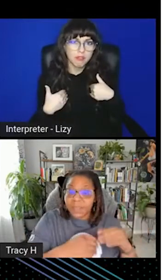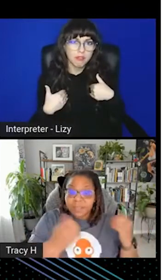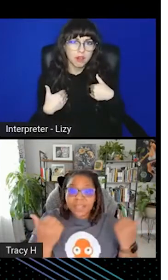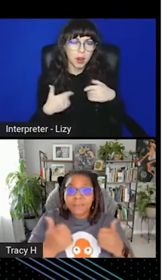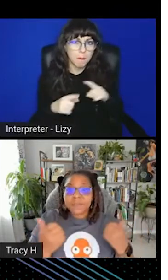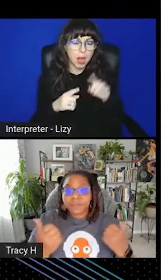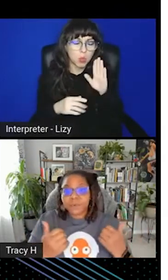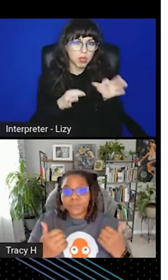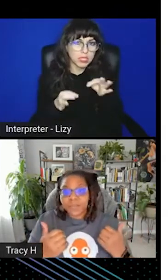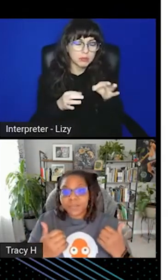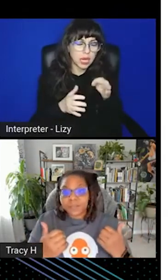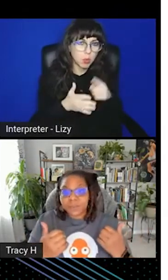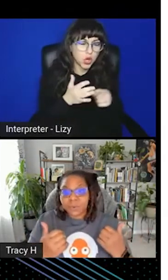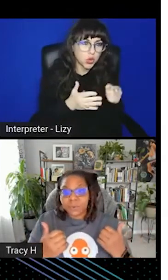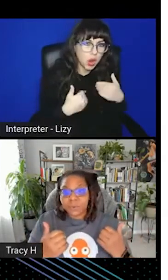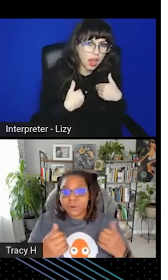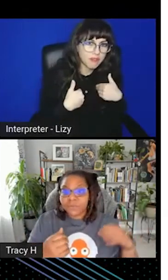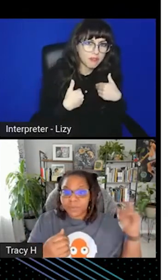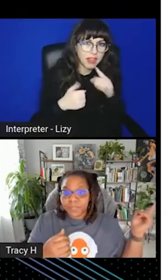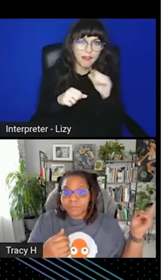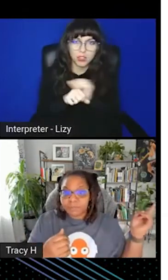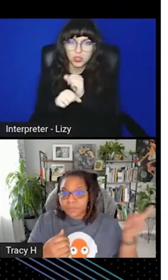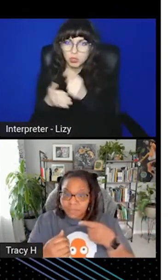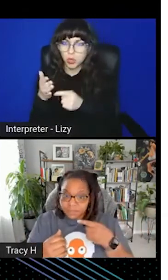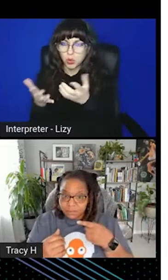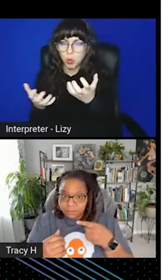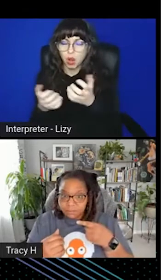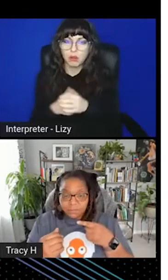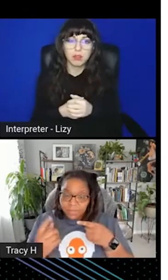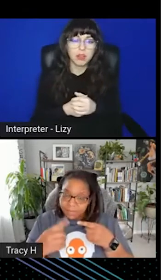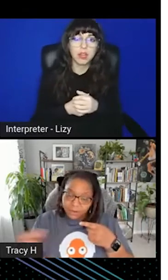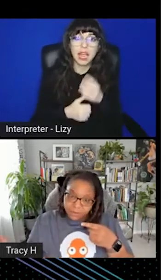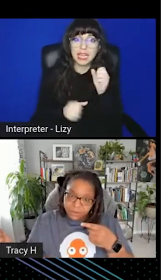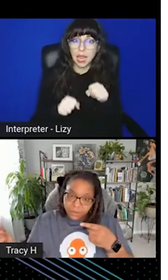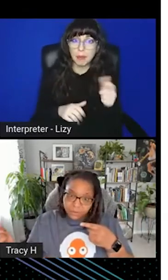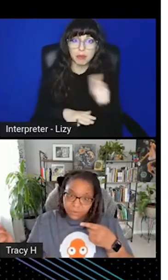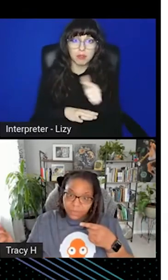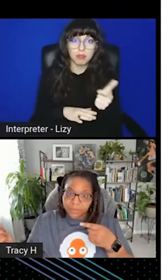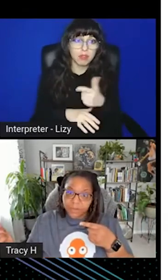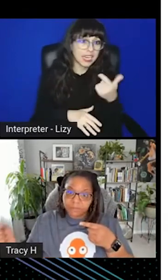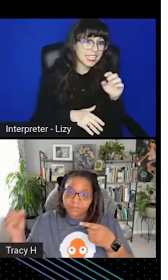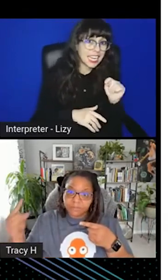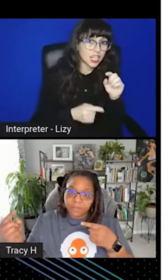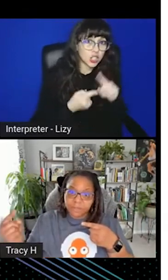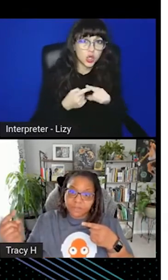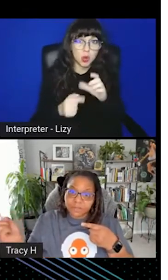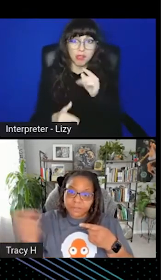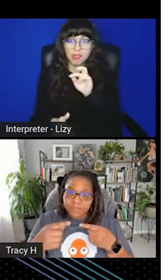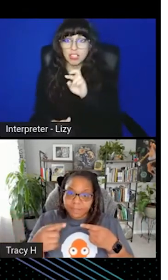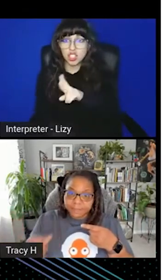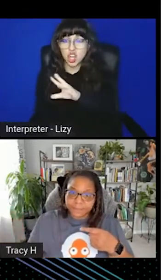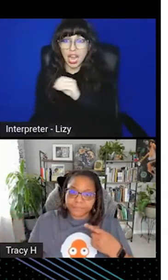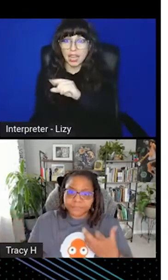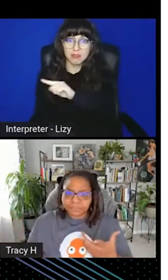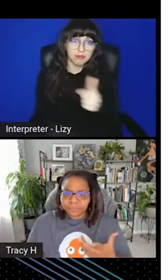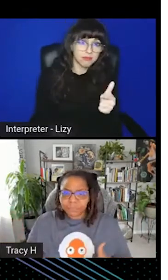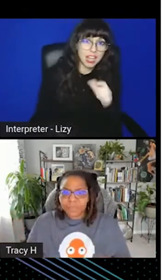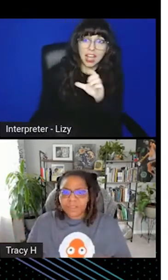And this happens in both ways. So it will go from Git to the cluster, and it'll also go the other way from the cluster to Git.